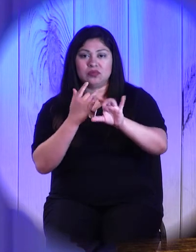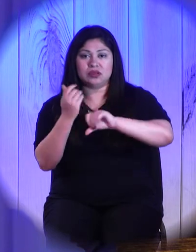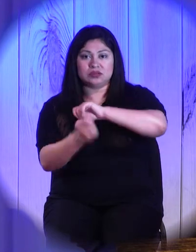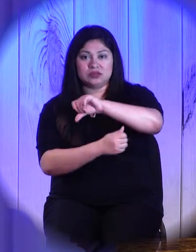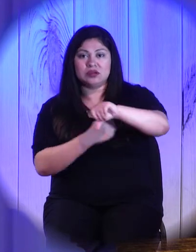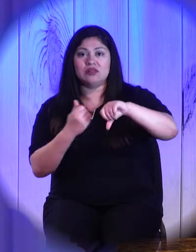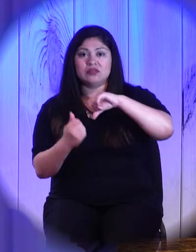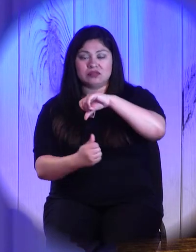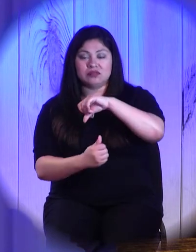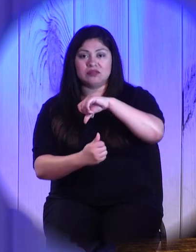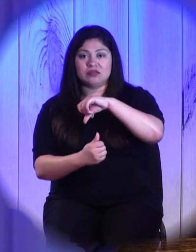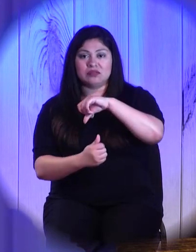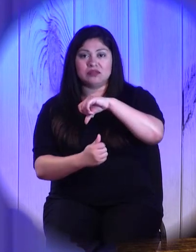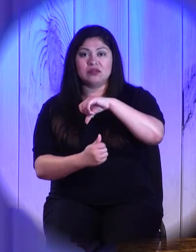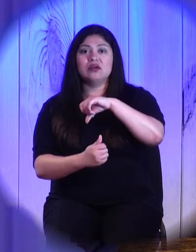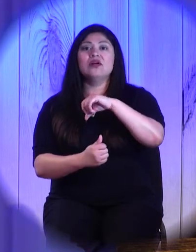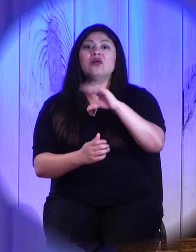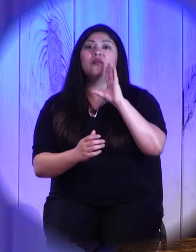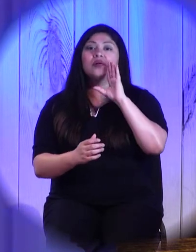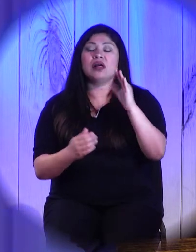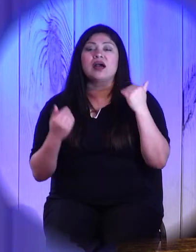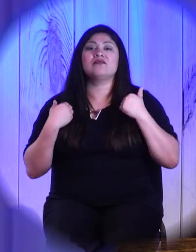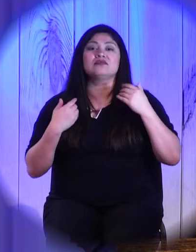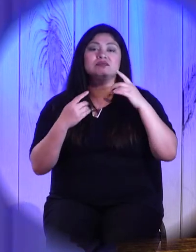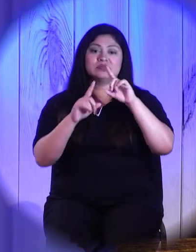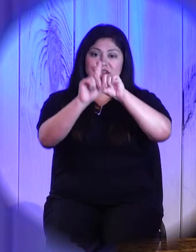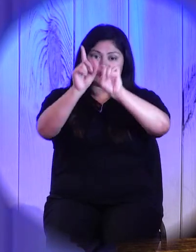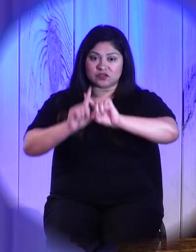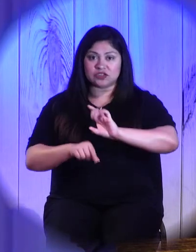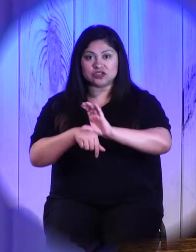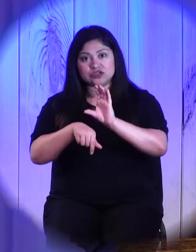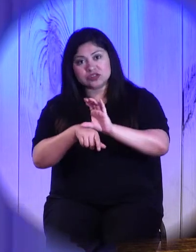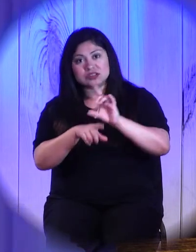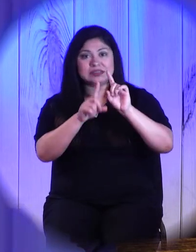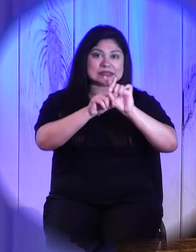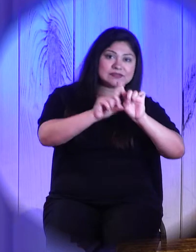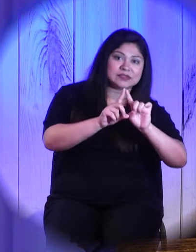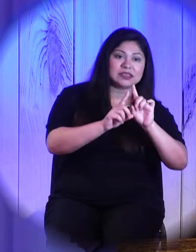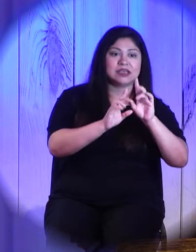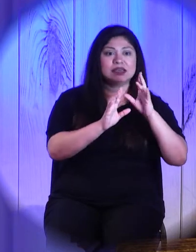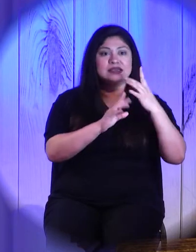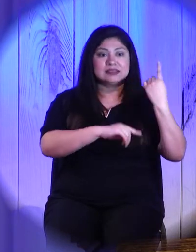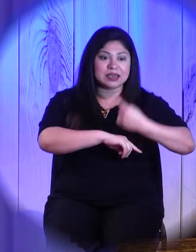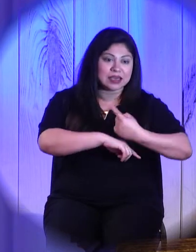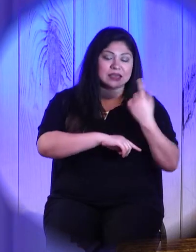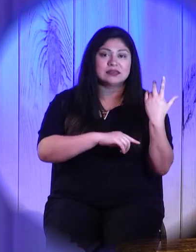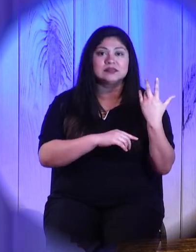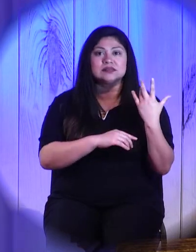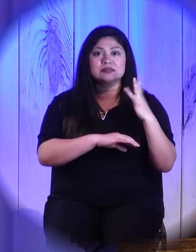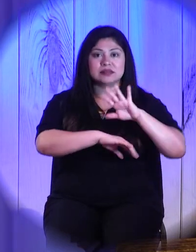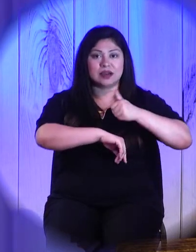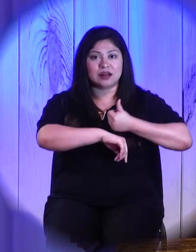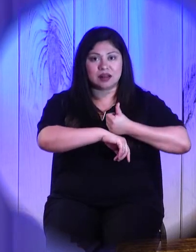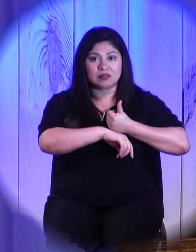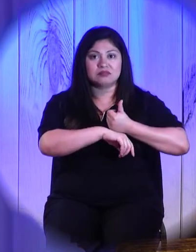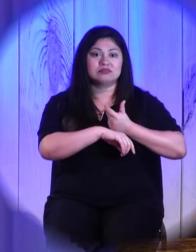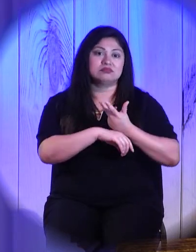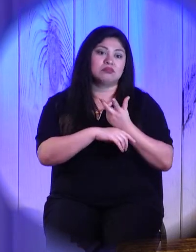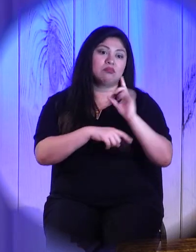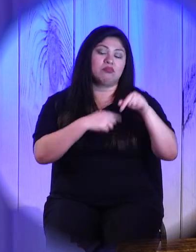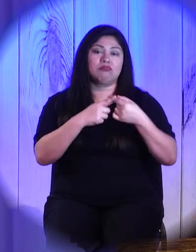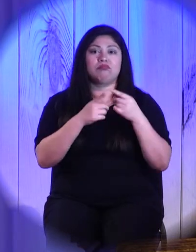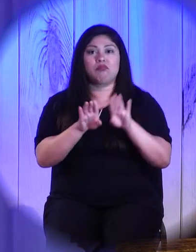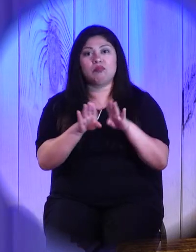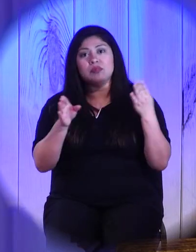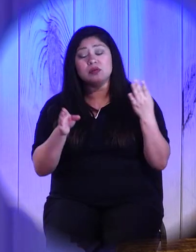announce different dates for when they're going to be getting back, and we'll be doing the same. We don't actually have a date set yet. We're still working through that